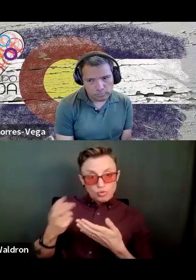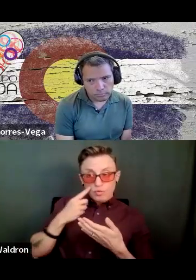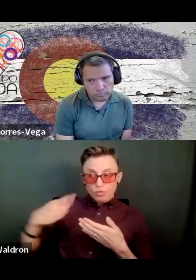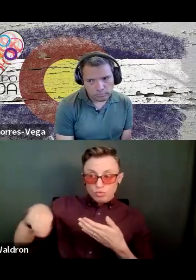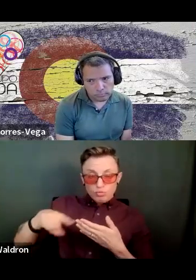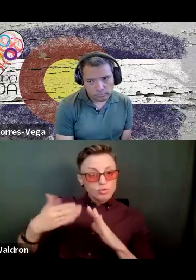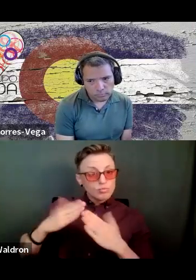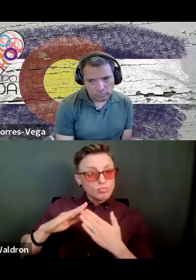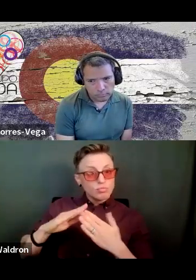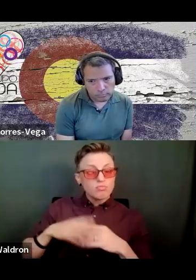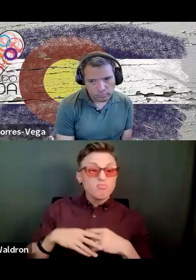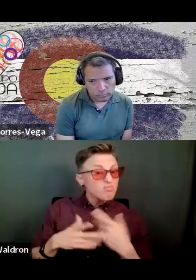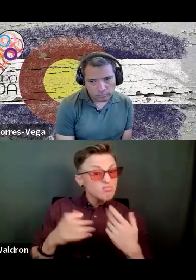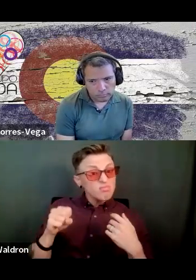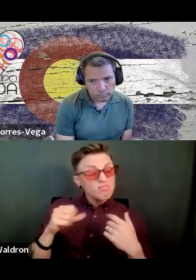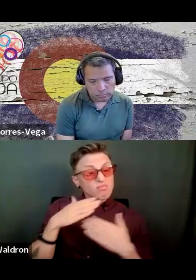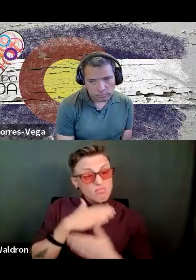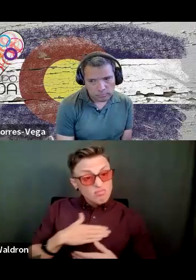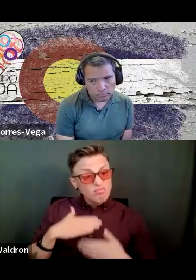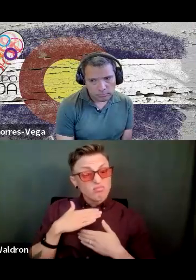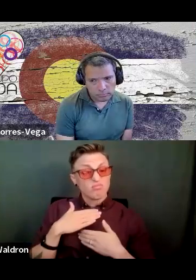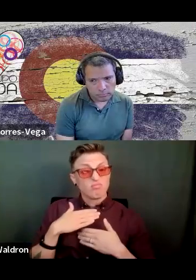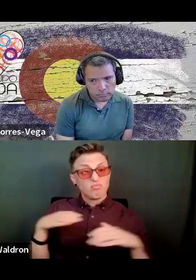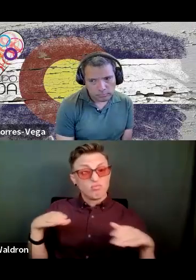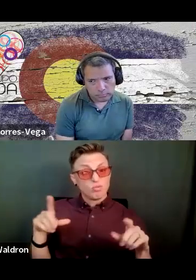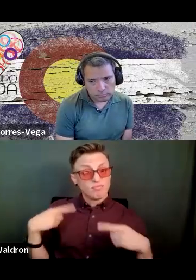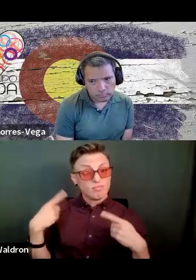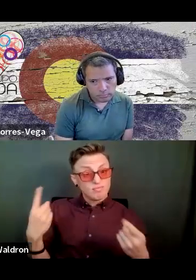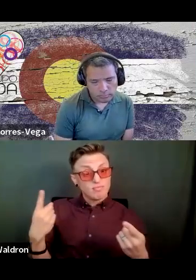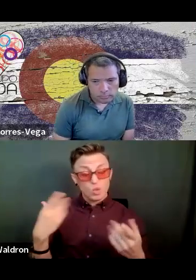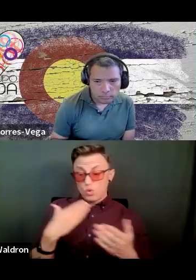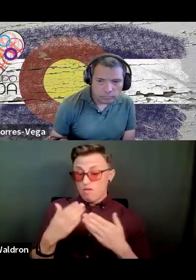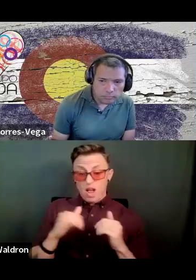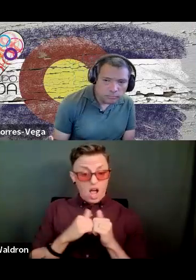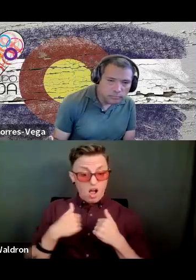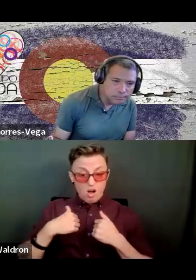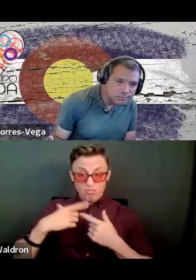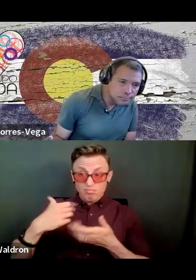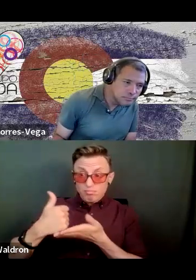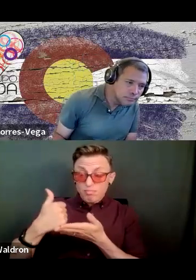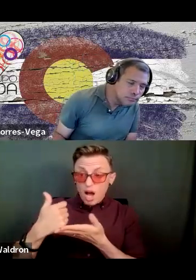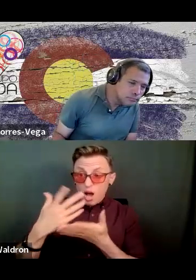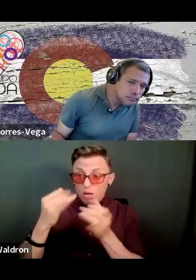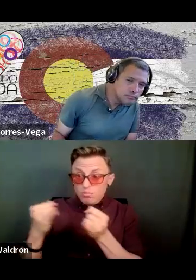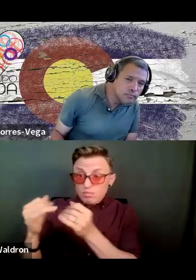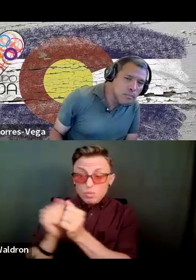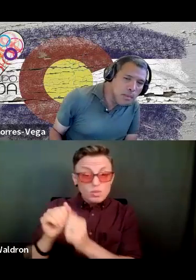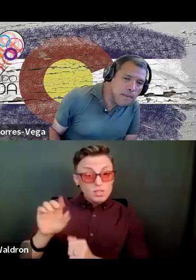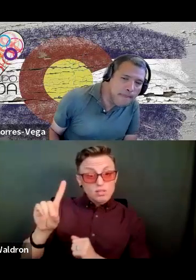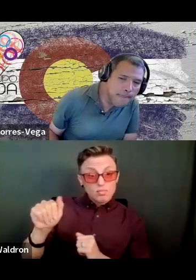But yeah, I've really enjoyed doing this and anything I could do to help individuals with disabilities